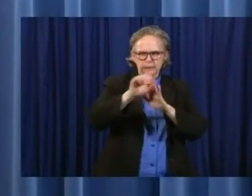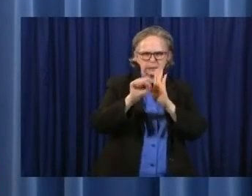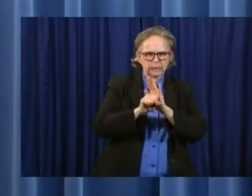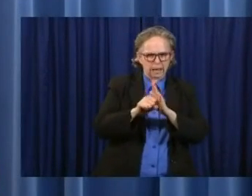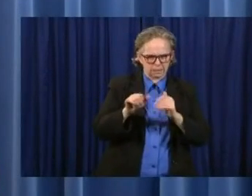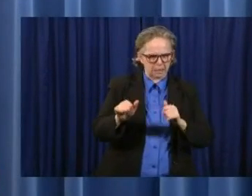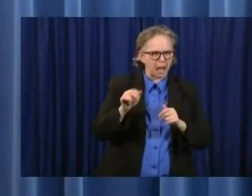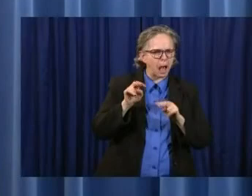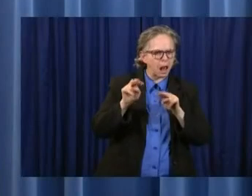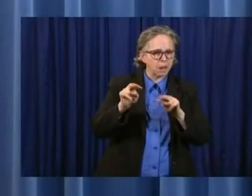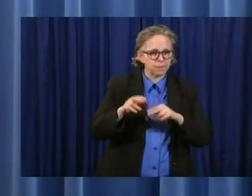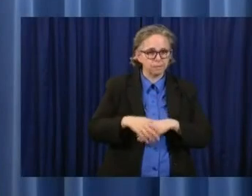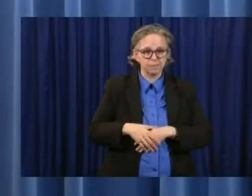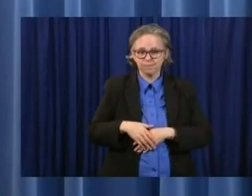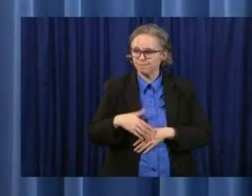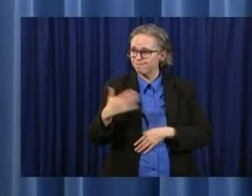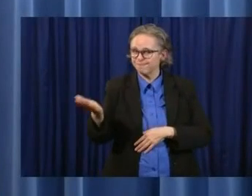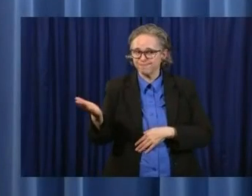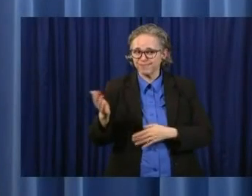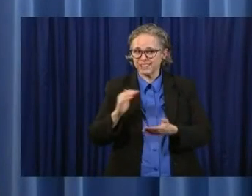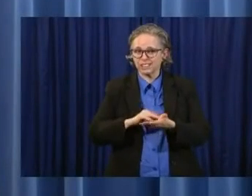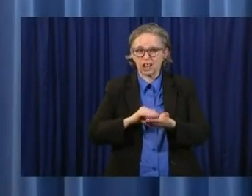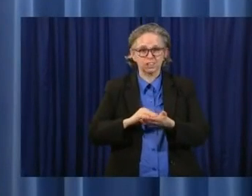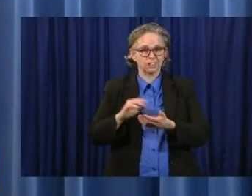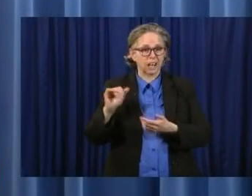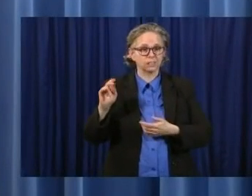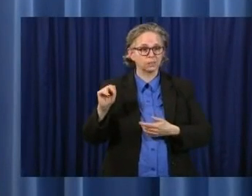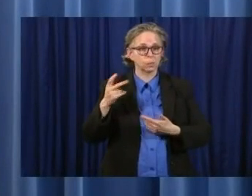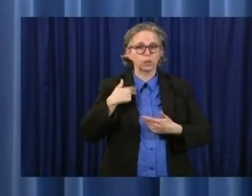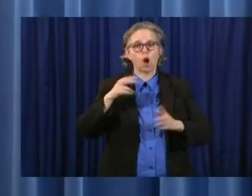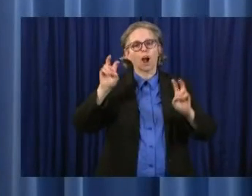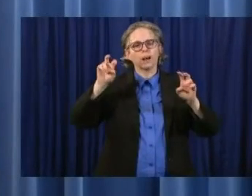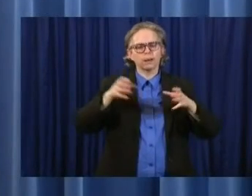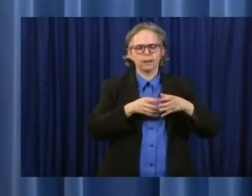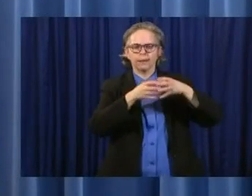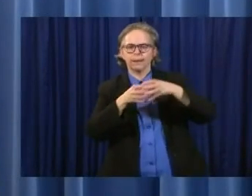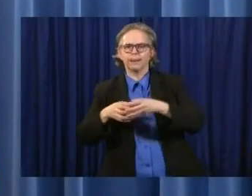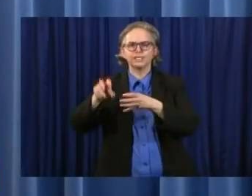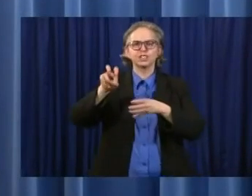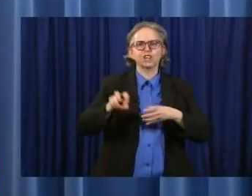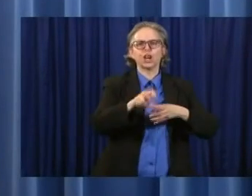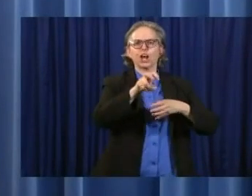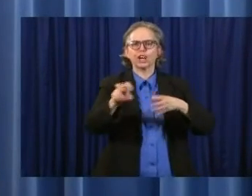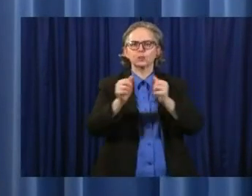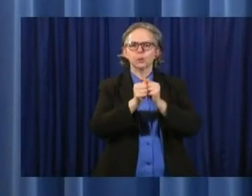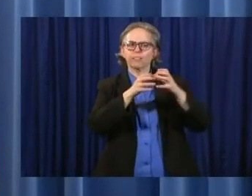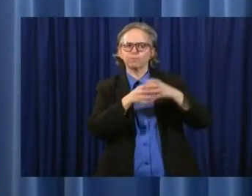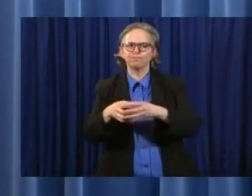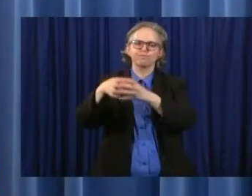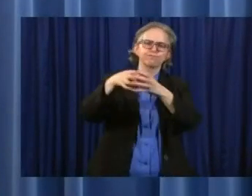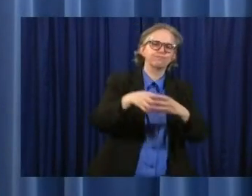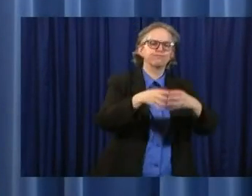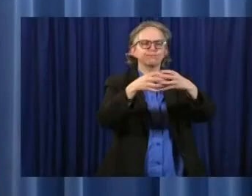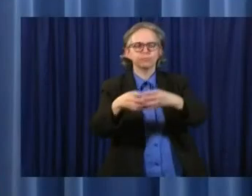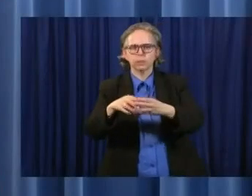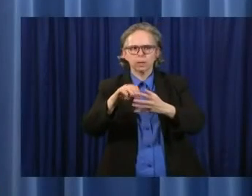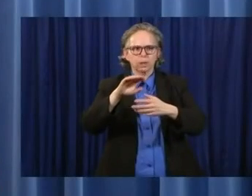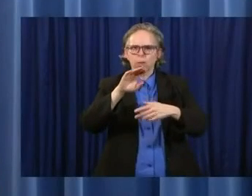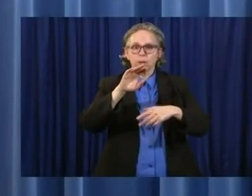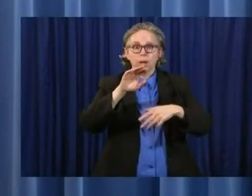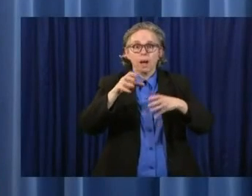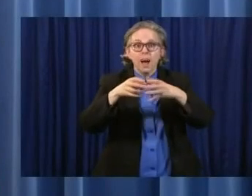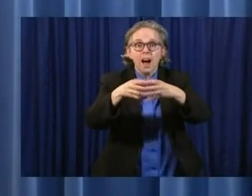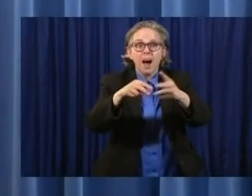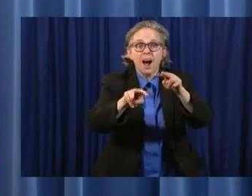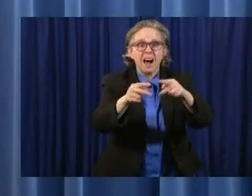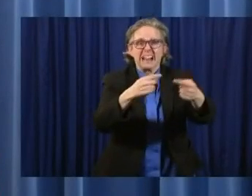say, we're on a journey, and, you know, we hope we never get to the point where we have to turn back. That would not be what we want.